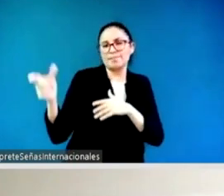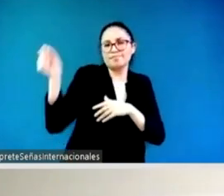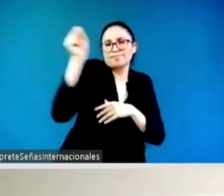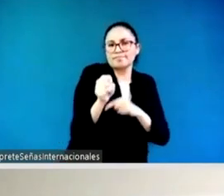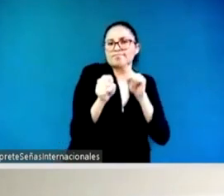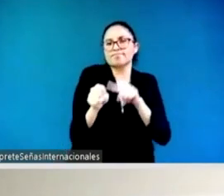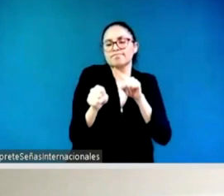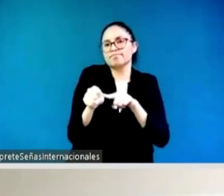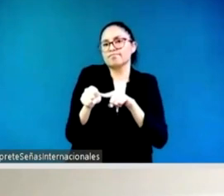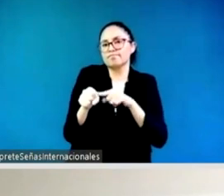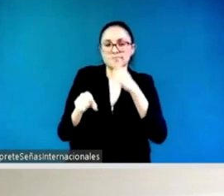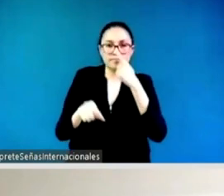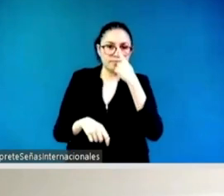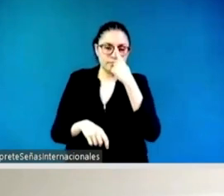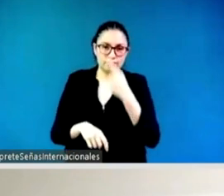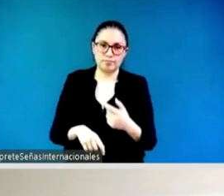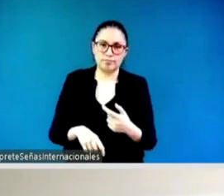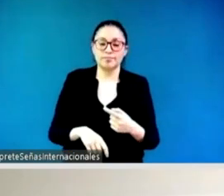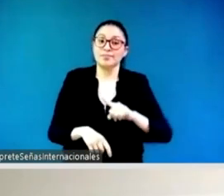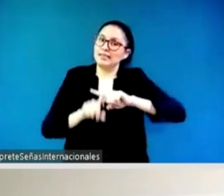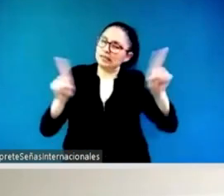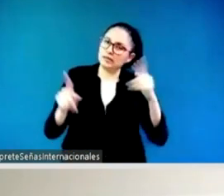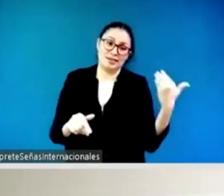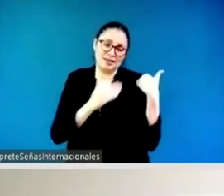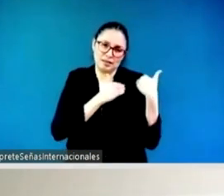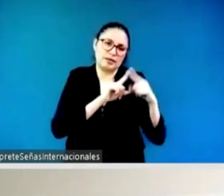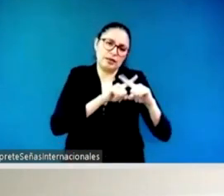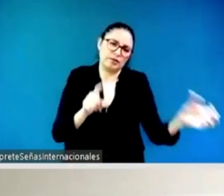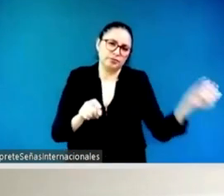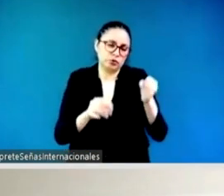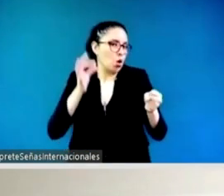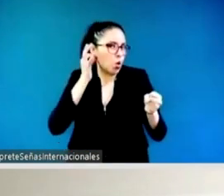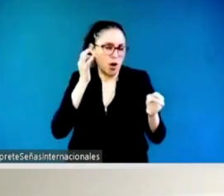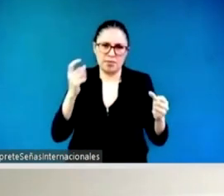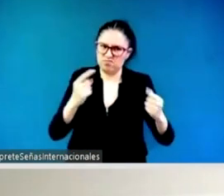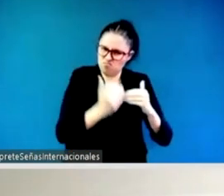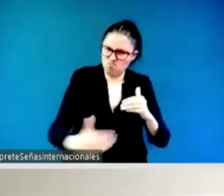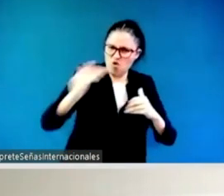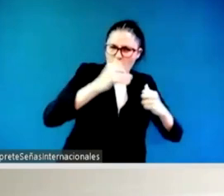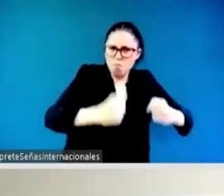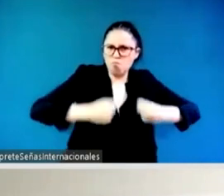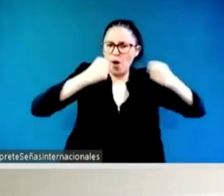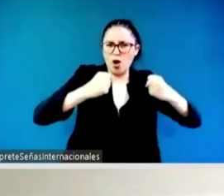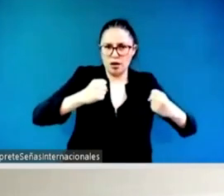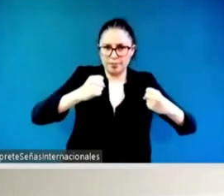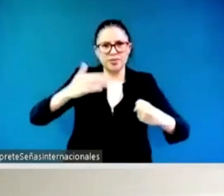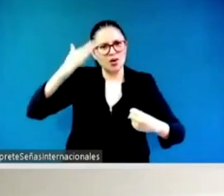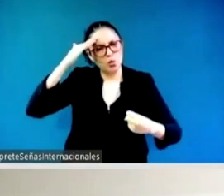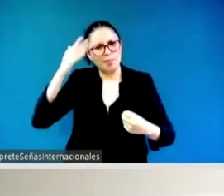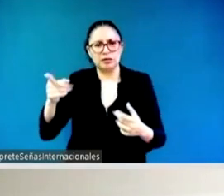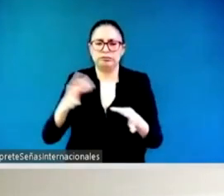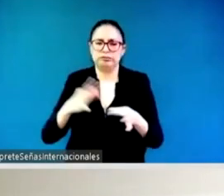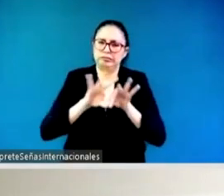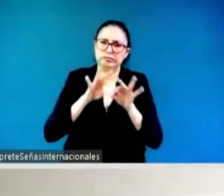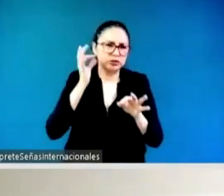is a very important uh tool and i think we need more um women in leadership positions we see how